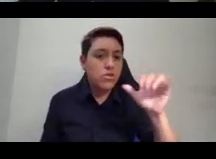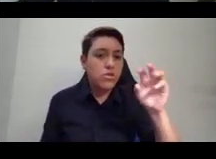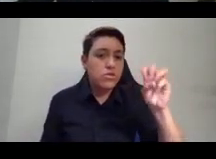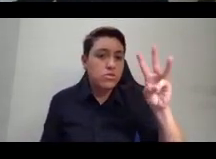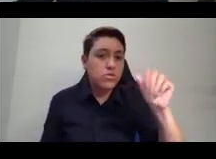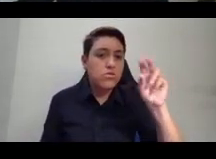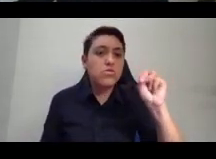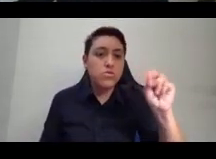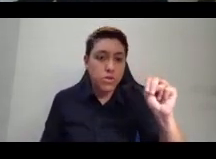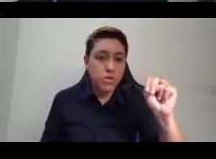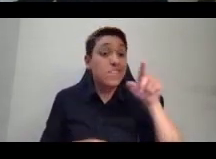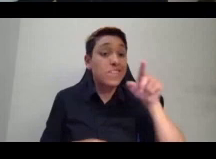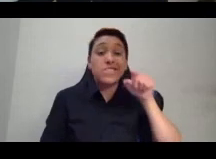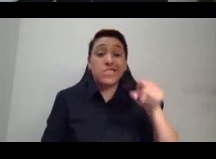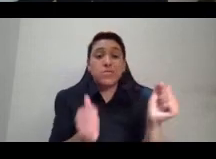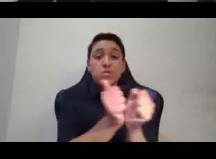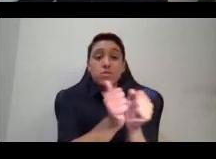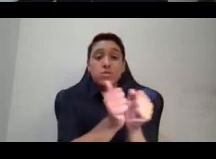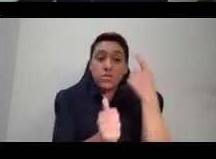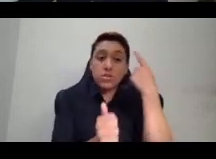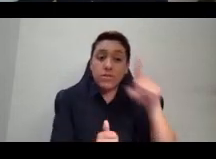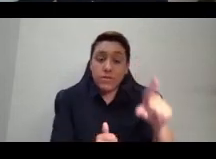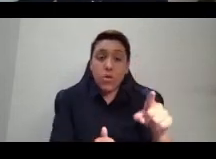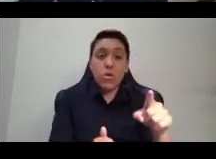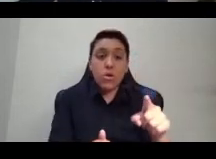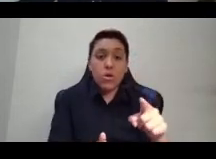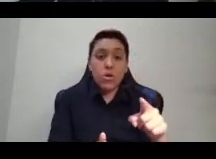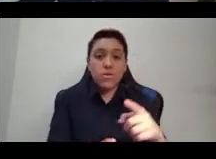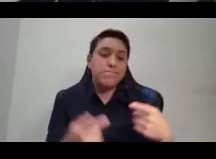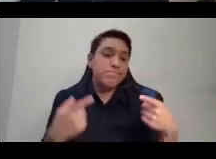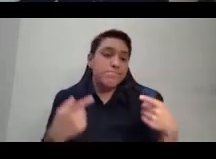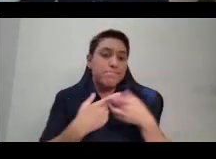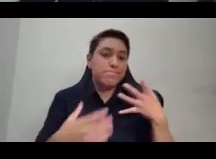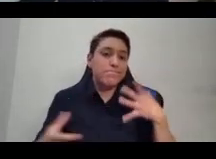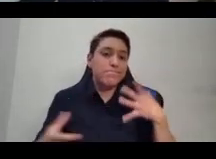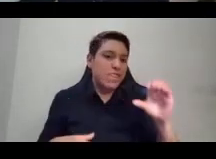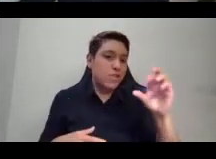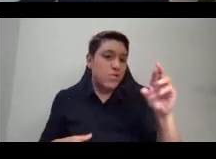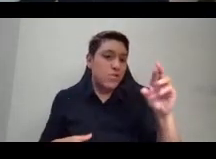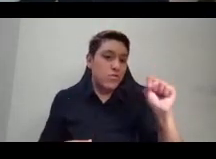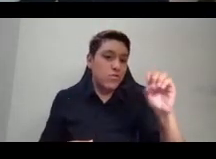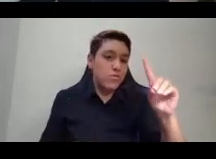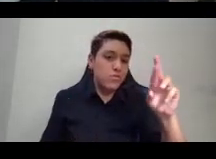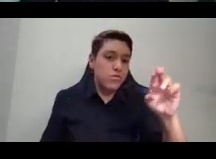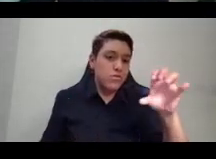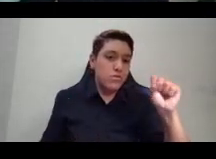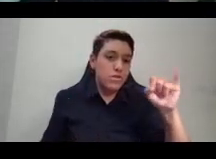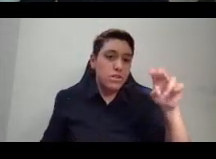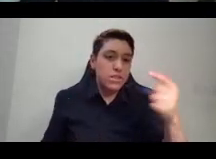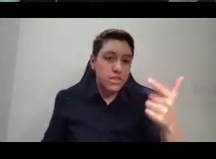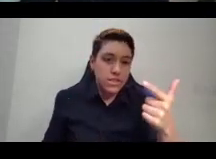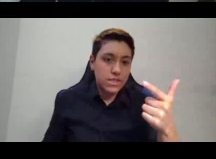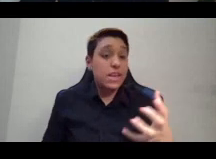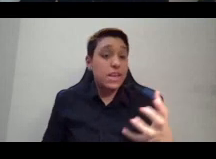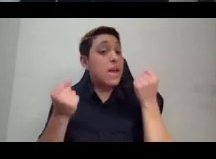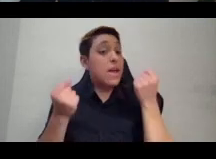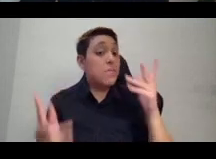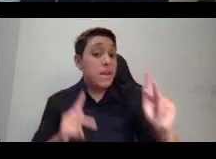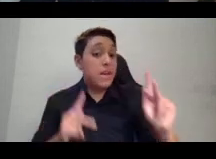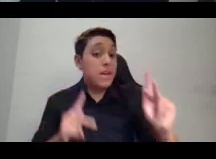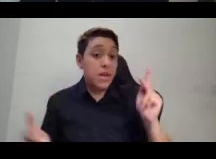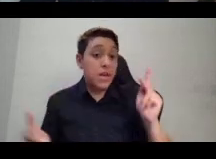I believe for cross-dressing, dozens of people wrote to the president of the United States, Grover Cleveland, in